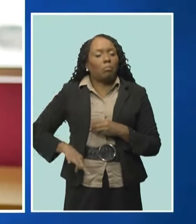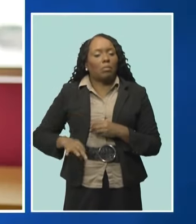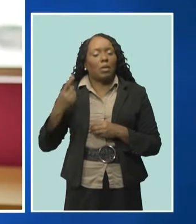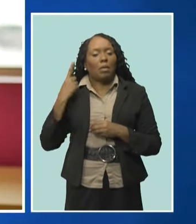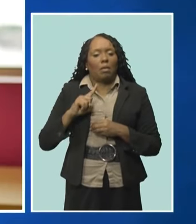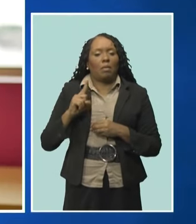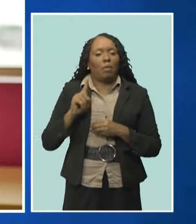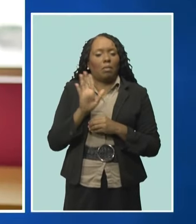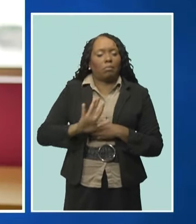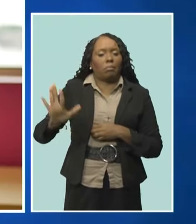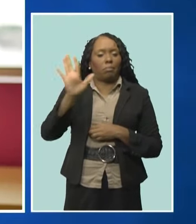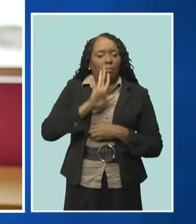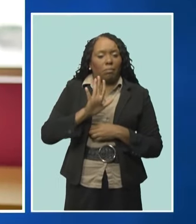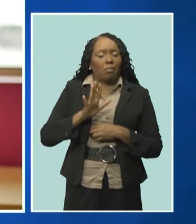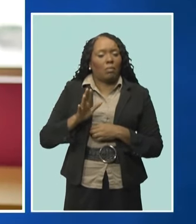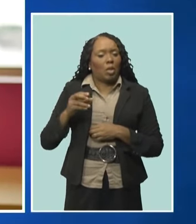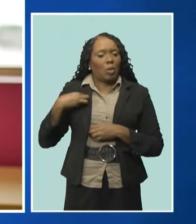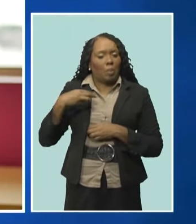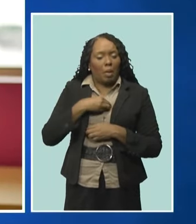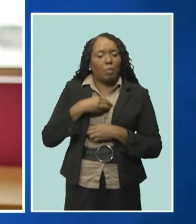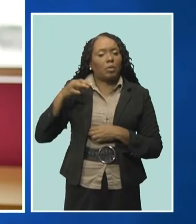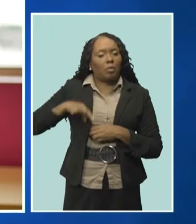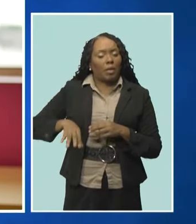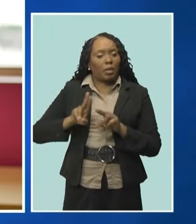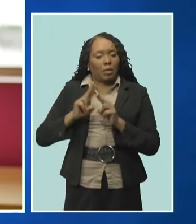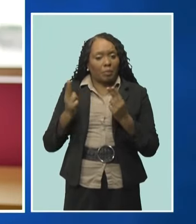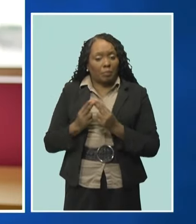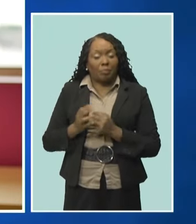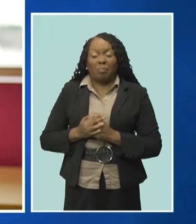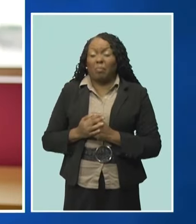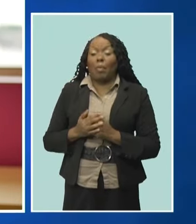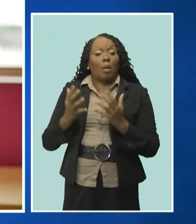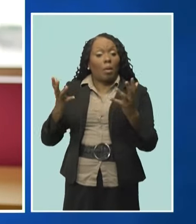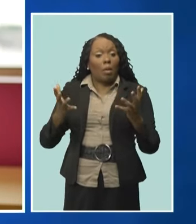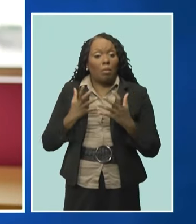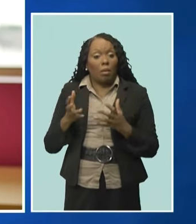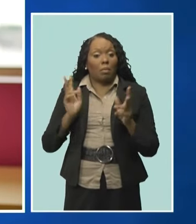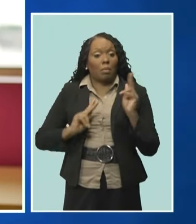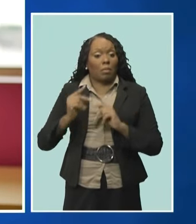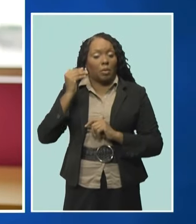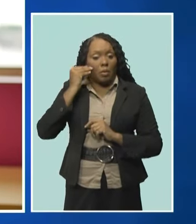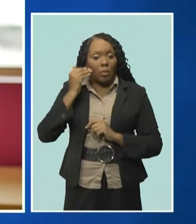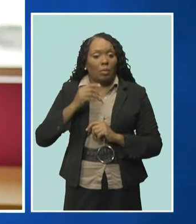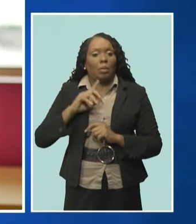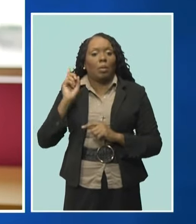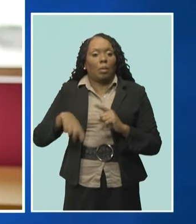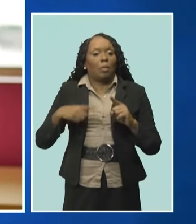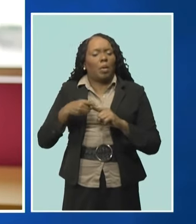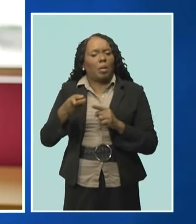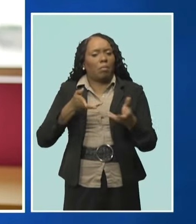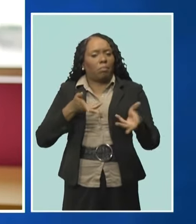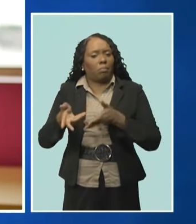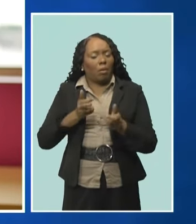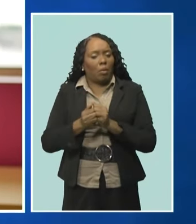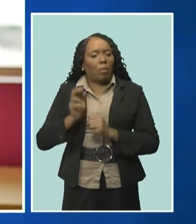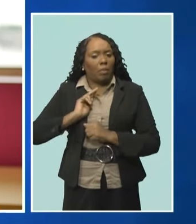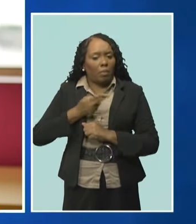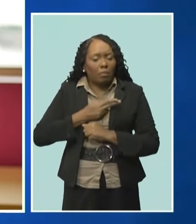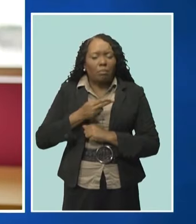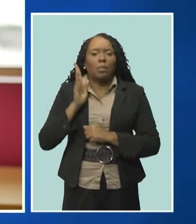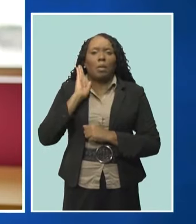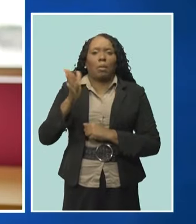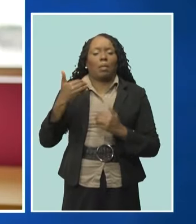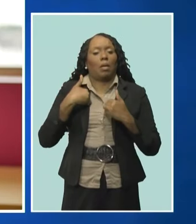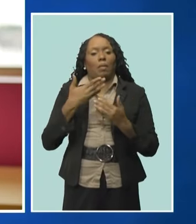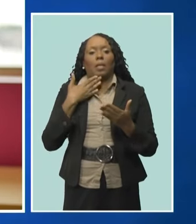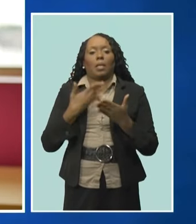We wanted all our members and all prospective members to know that when you do business with us, when you engage with us as a credit union, you get an